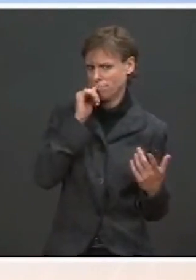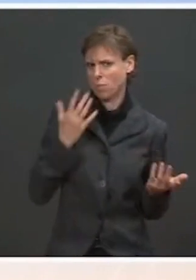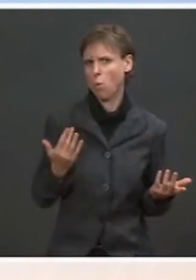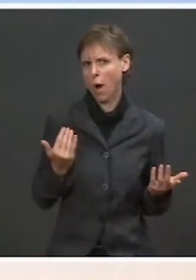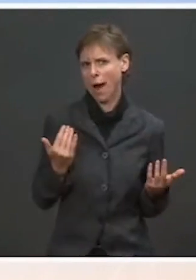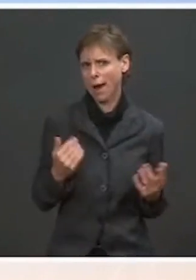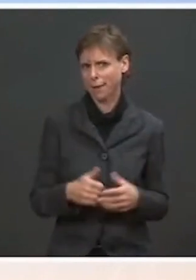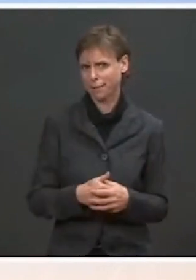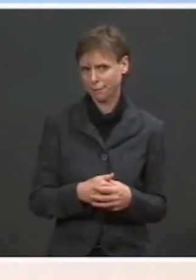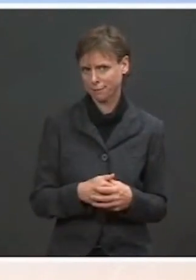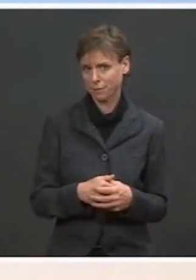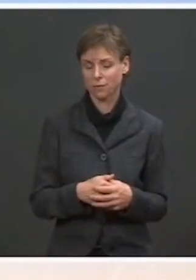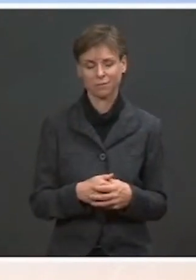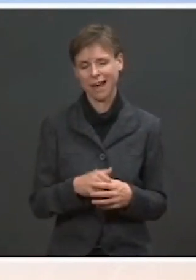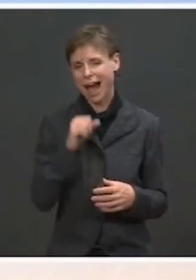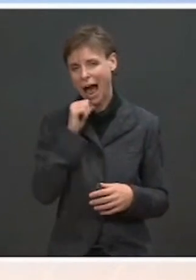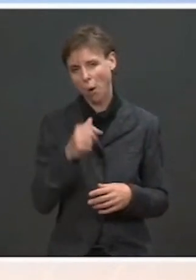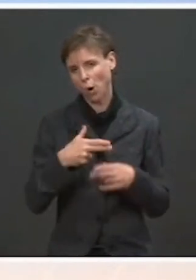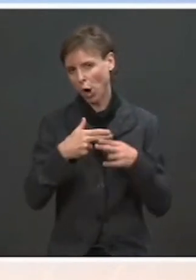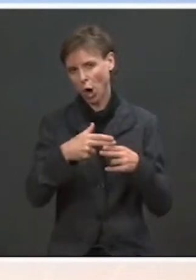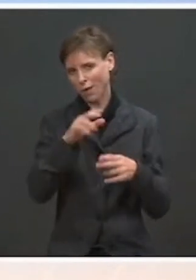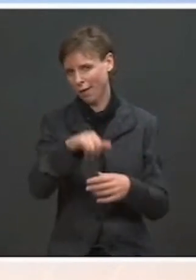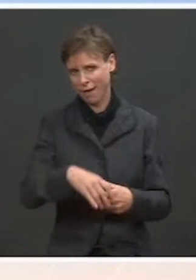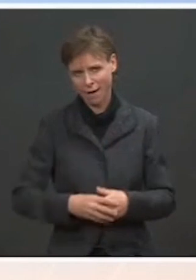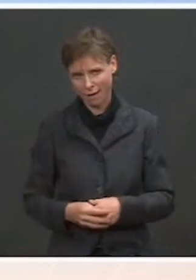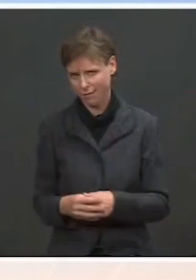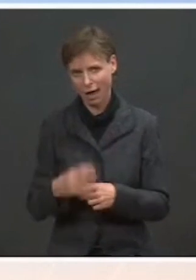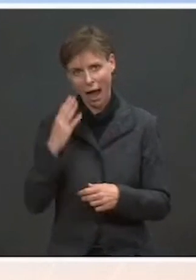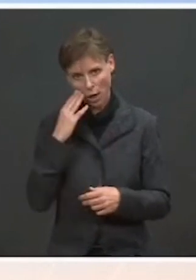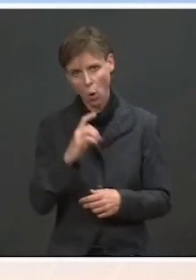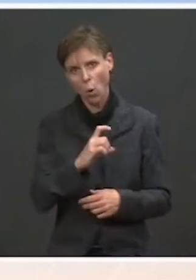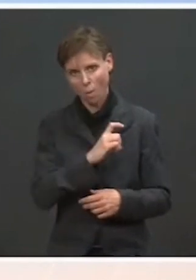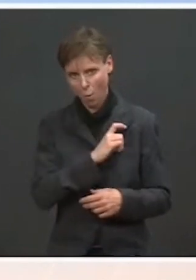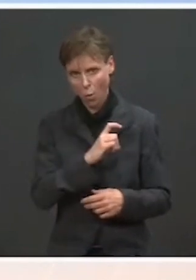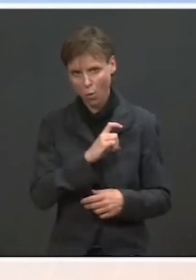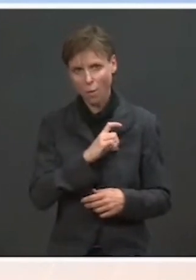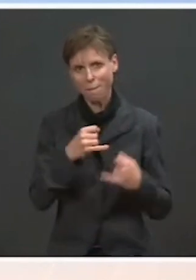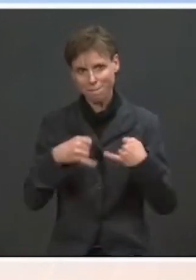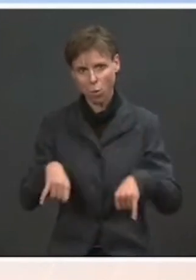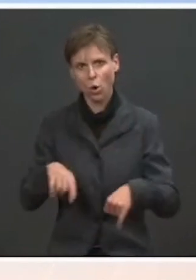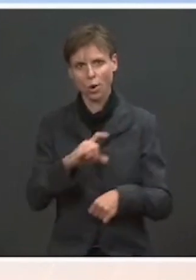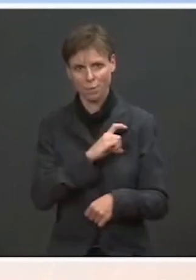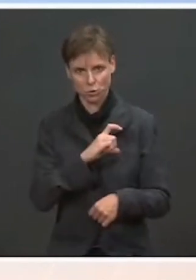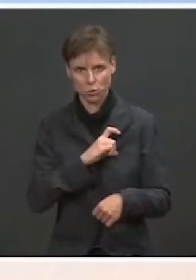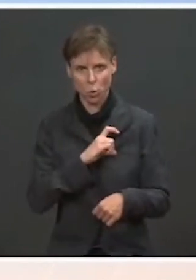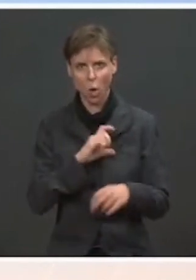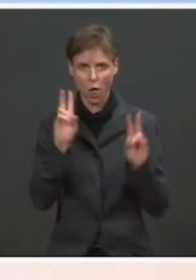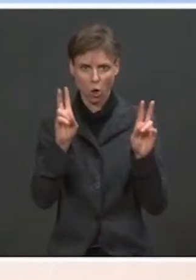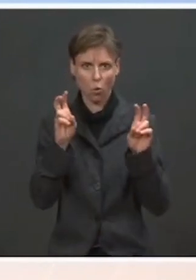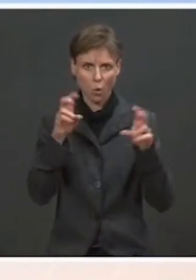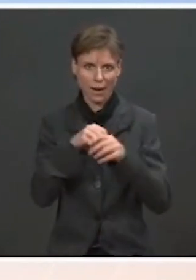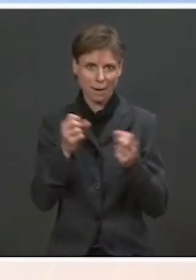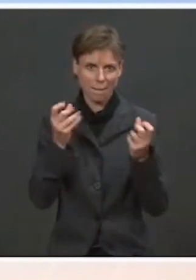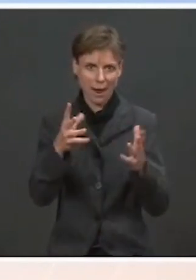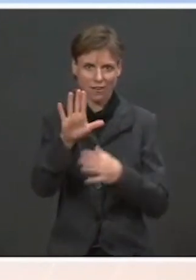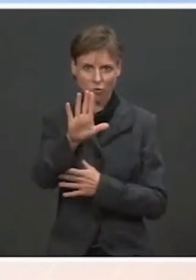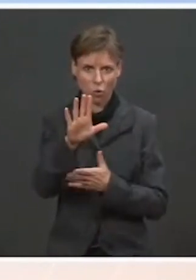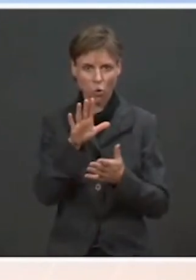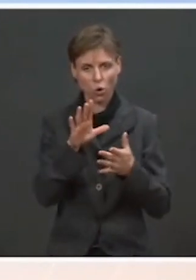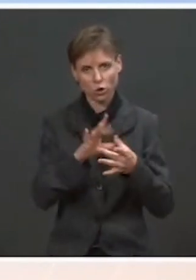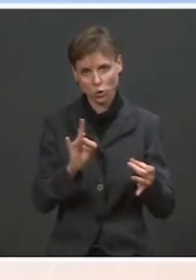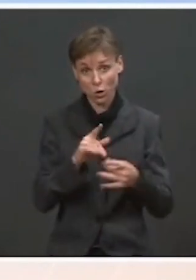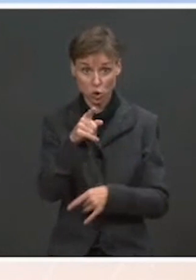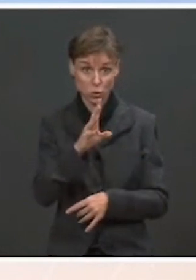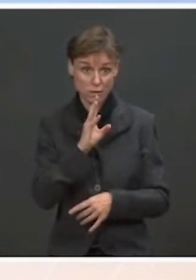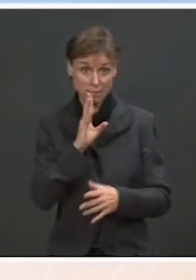I certainly wouldn't characterize it that way. know there's Border Patrol agents quoted in a lot of your stories, and you speak too frequently, and that's something